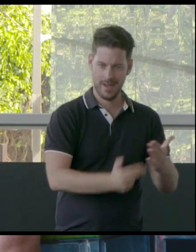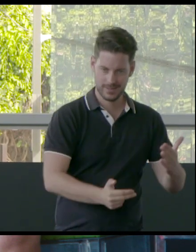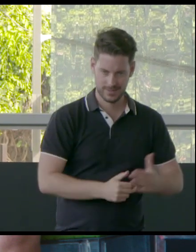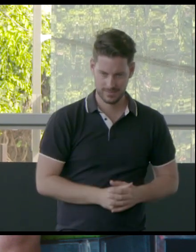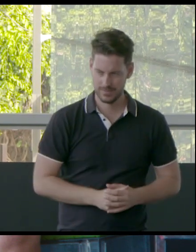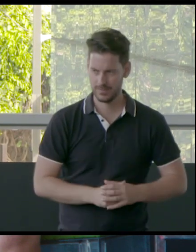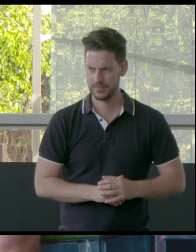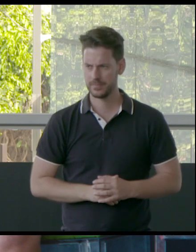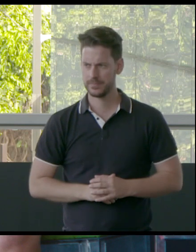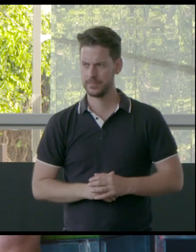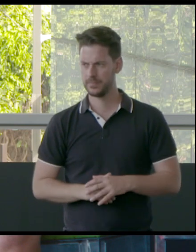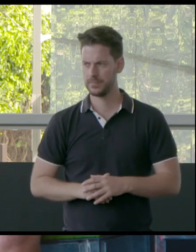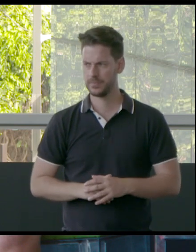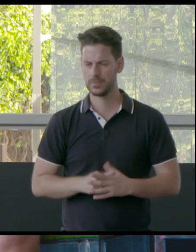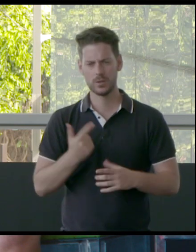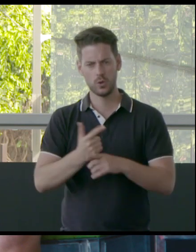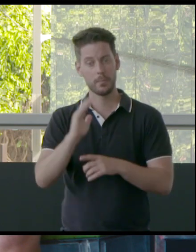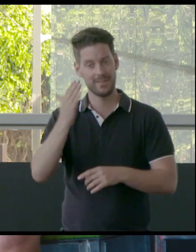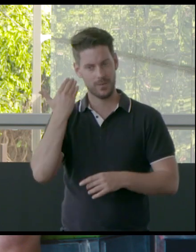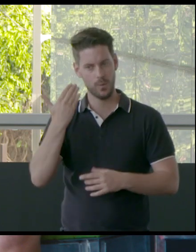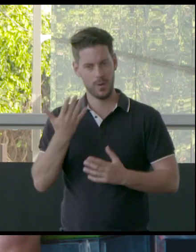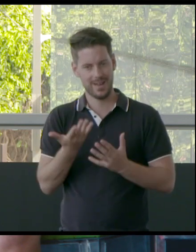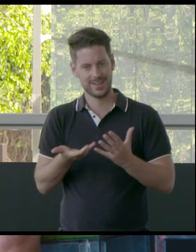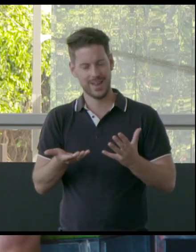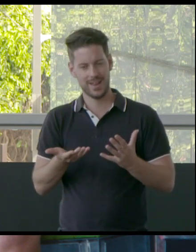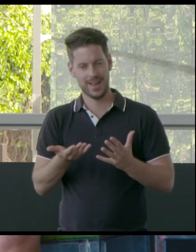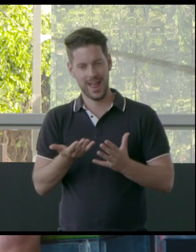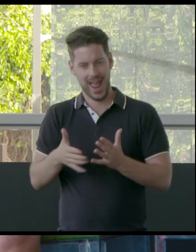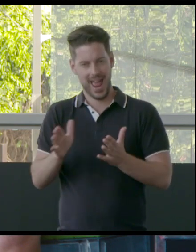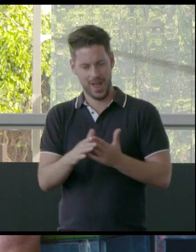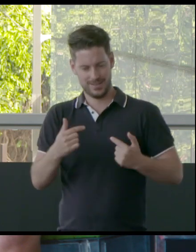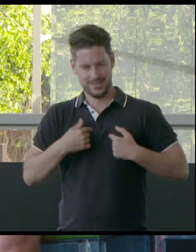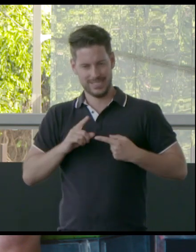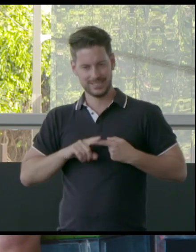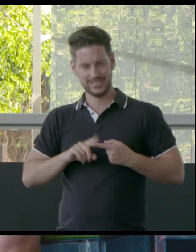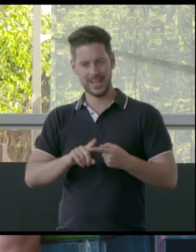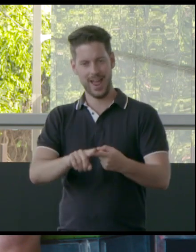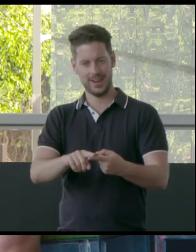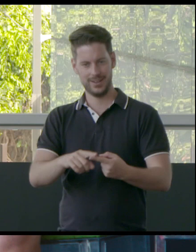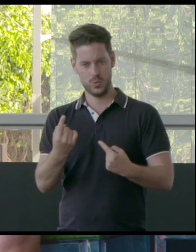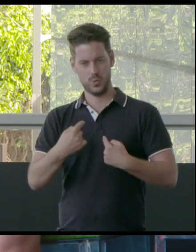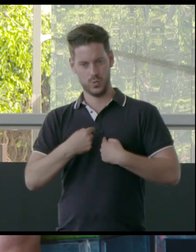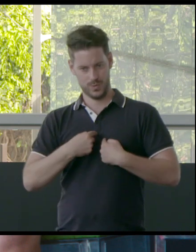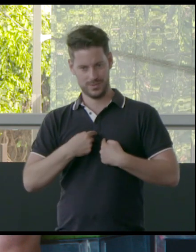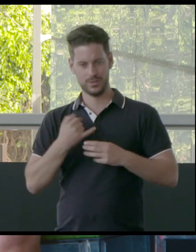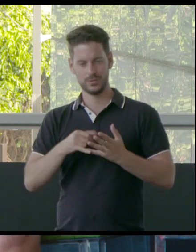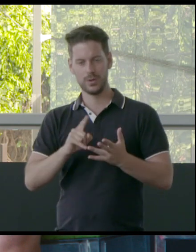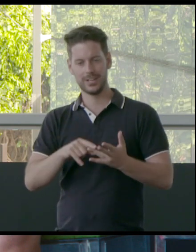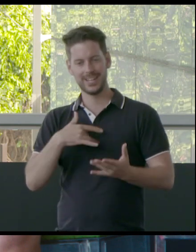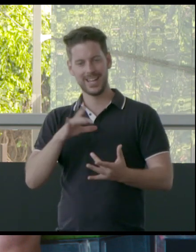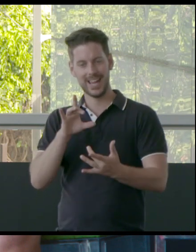before, that is what sustains who I am. So, the act of engaging